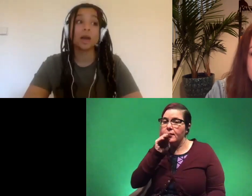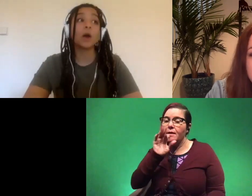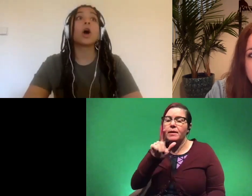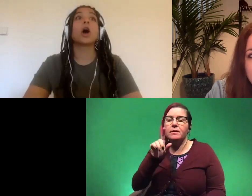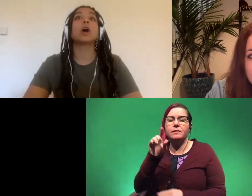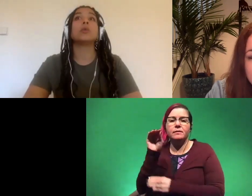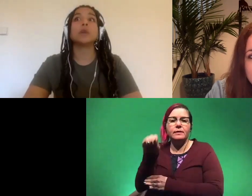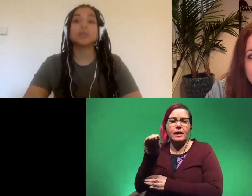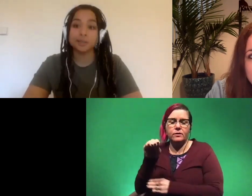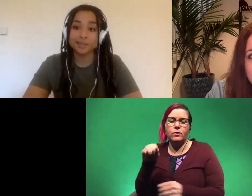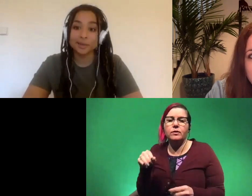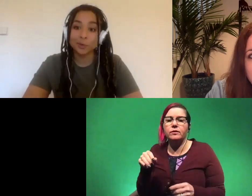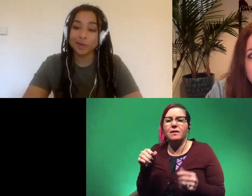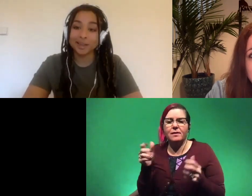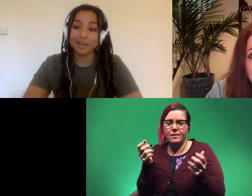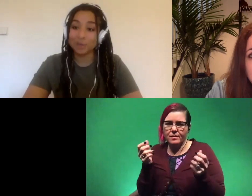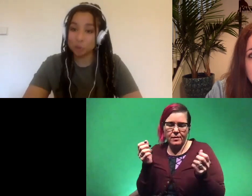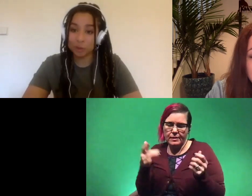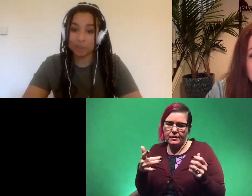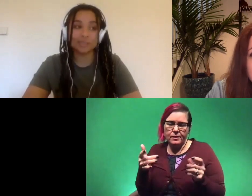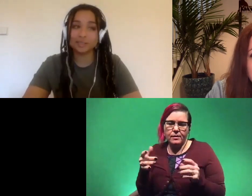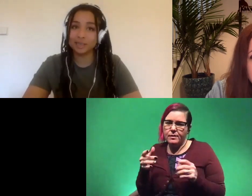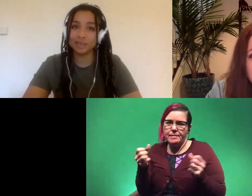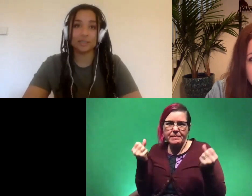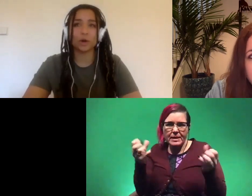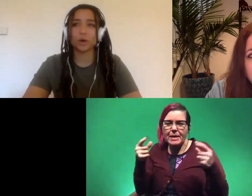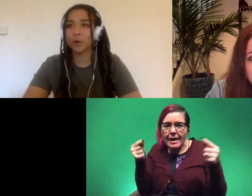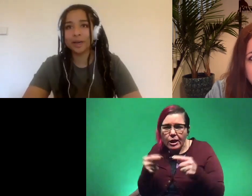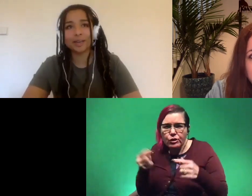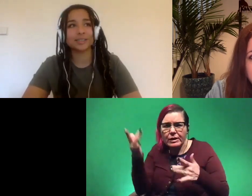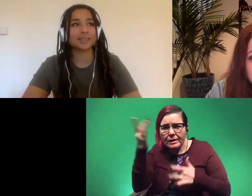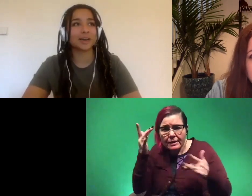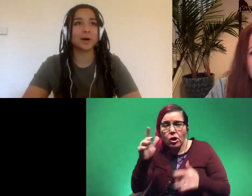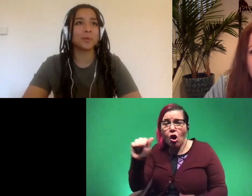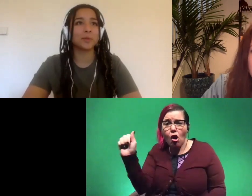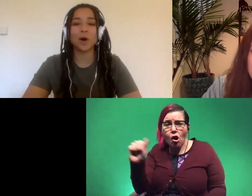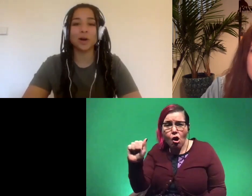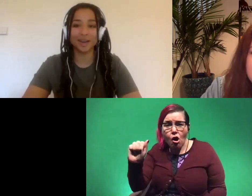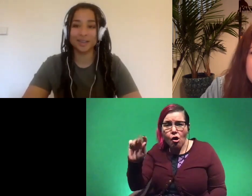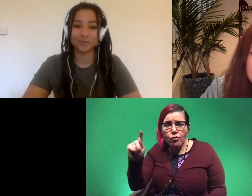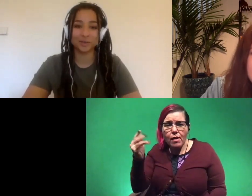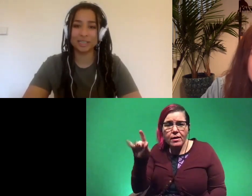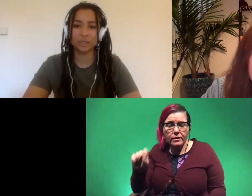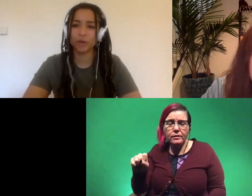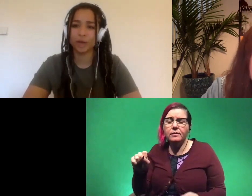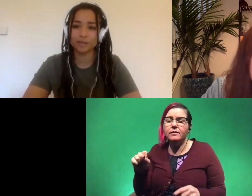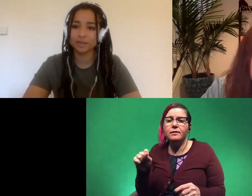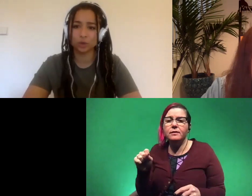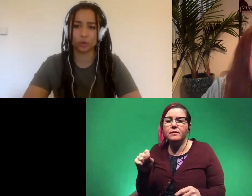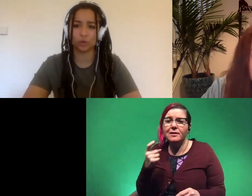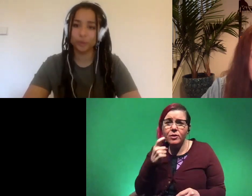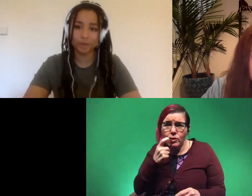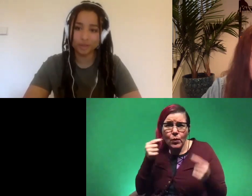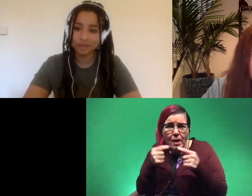are riddled with injuries disease arthritis um all kinds of create toothaches